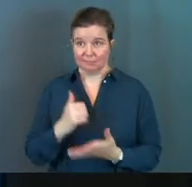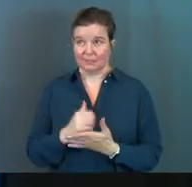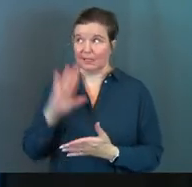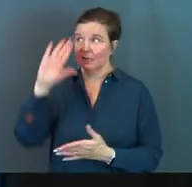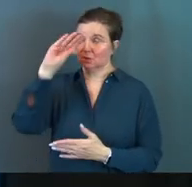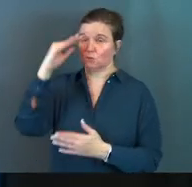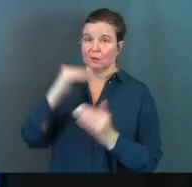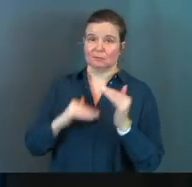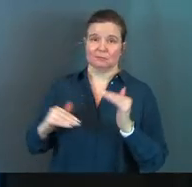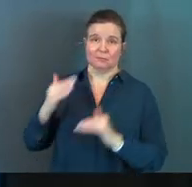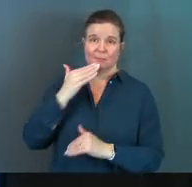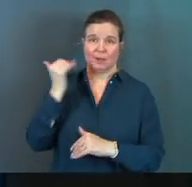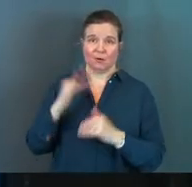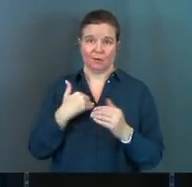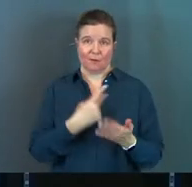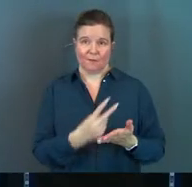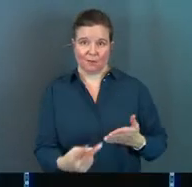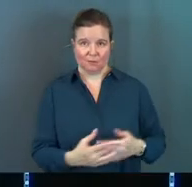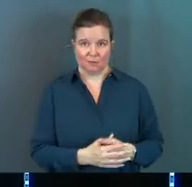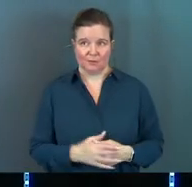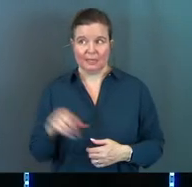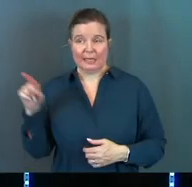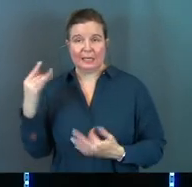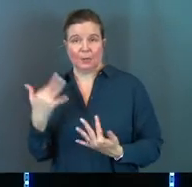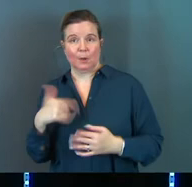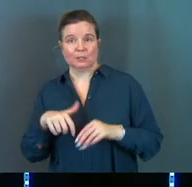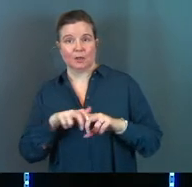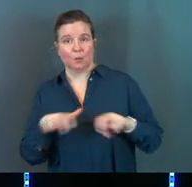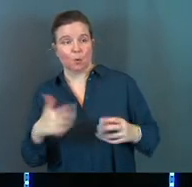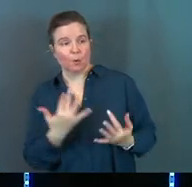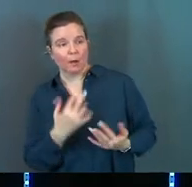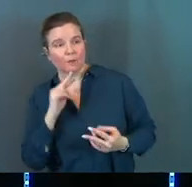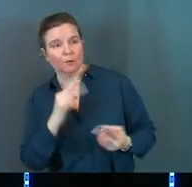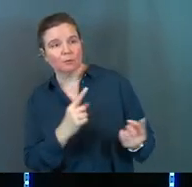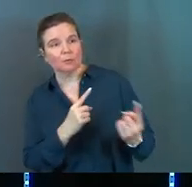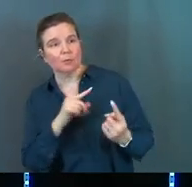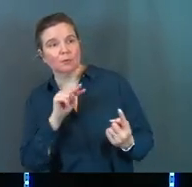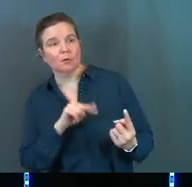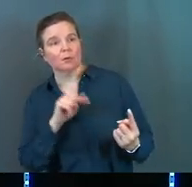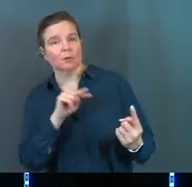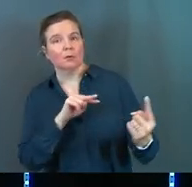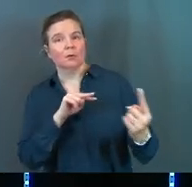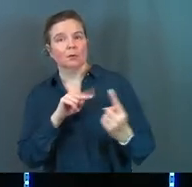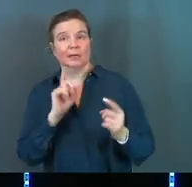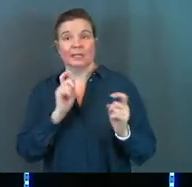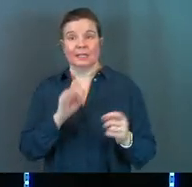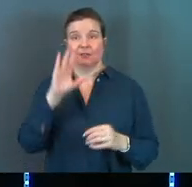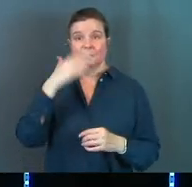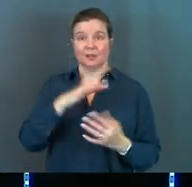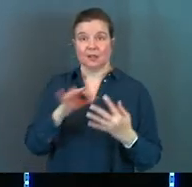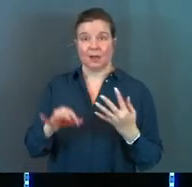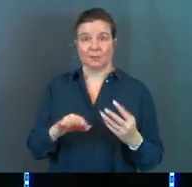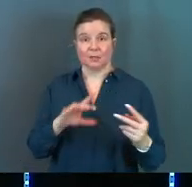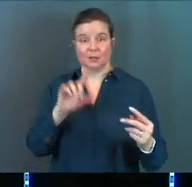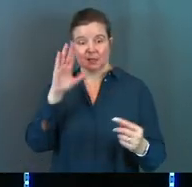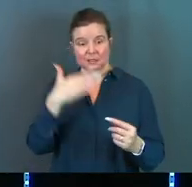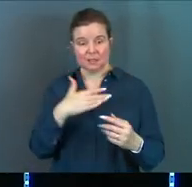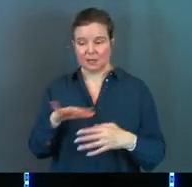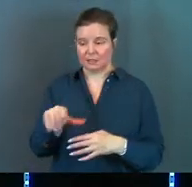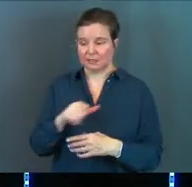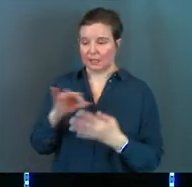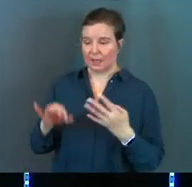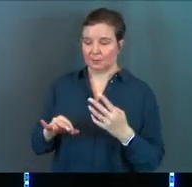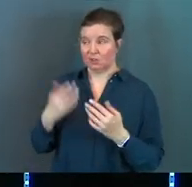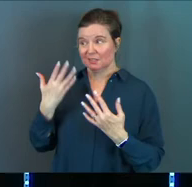Amen. He waits on the porch. That's how he parents. He gives the son the option. The son takes the